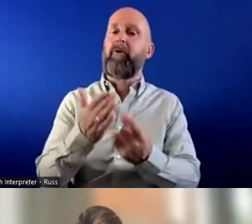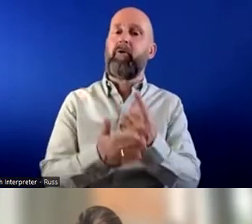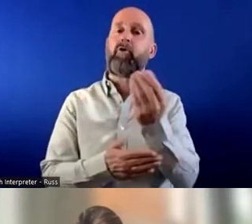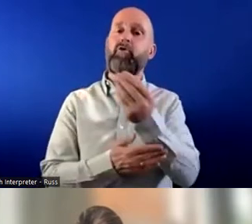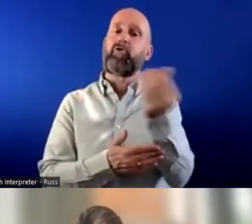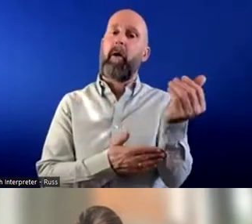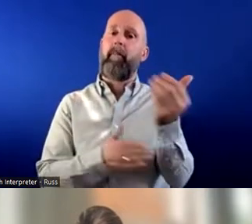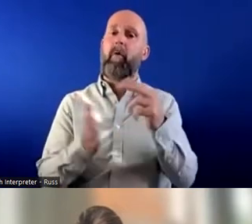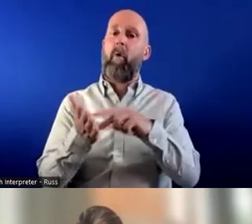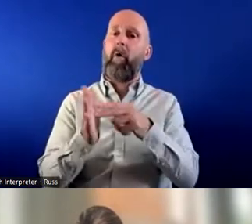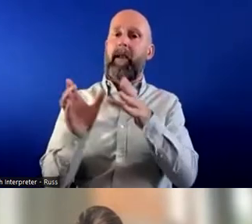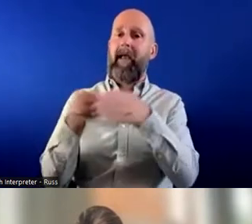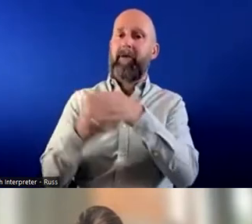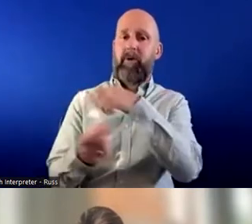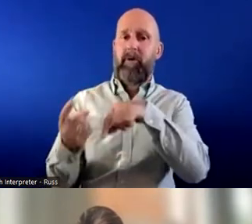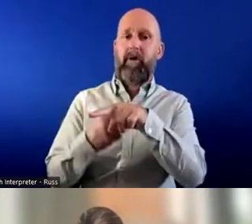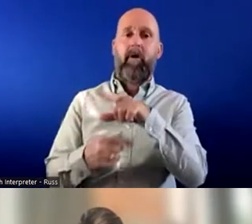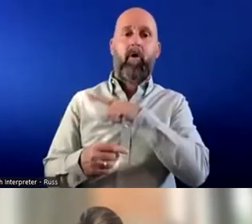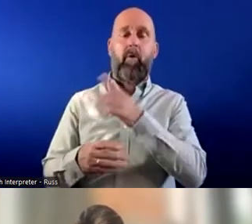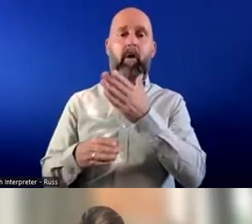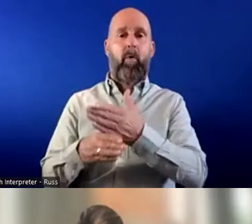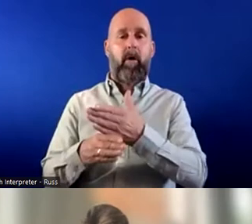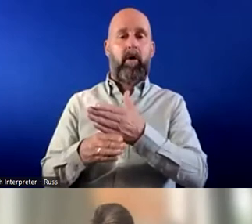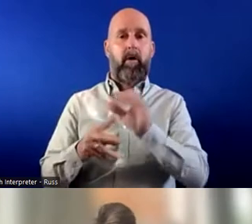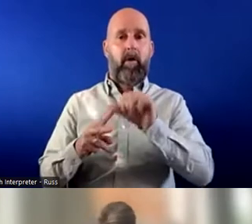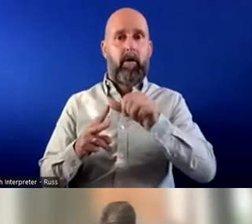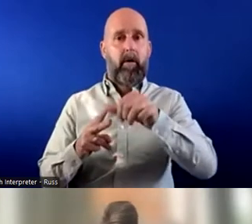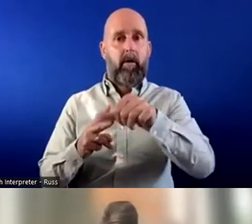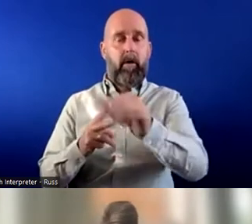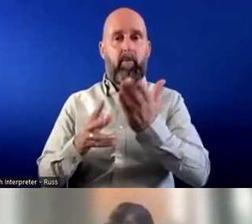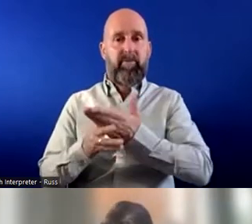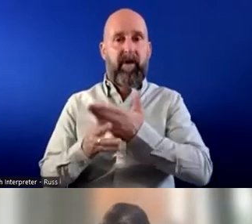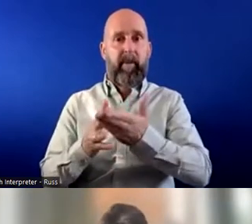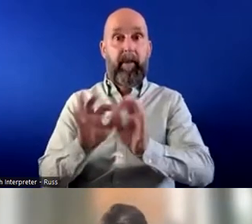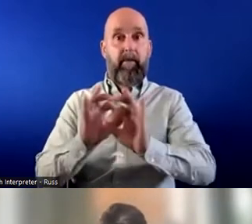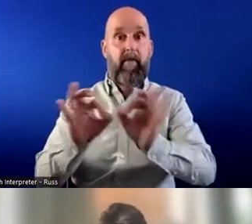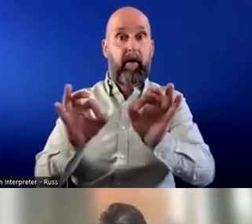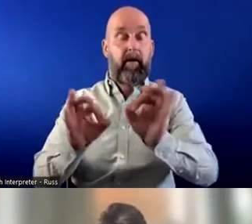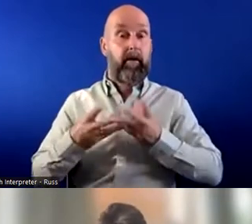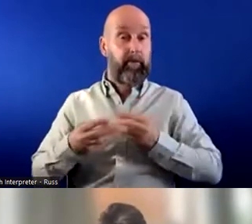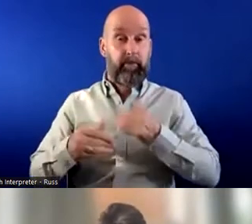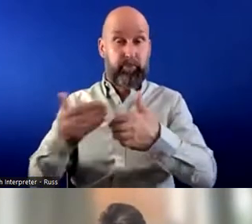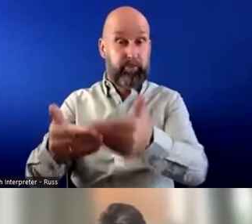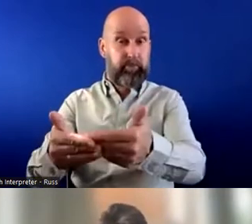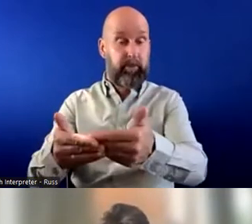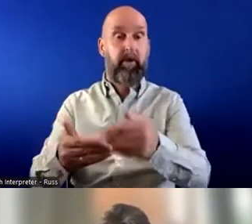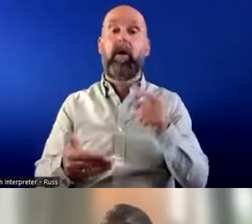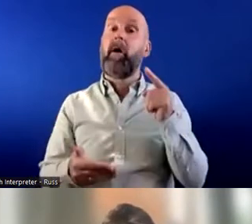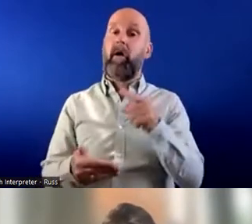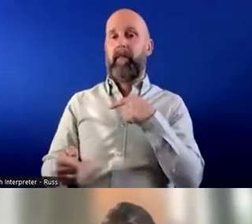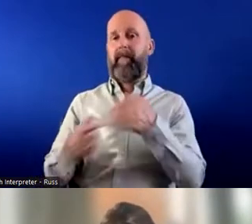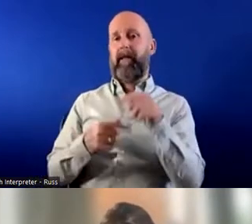I work with with people doing back to back constantly with no breaks in between so as soon as that's addressed